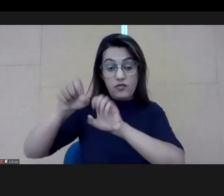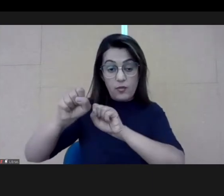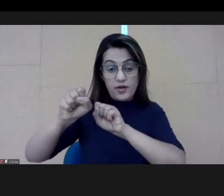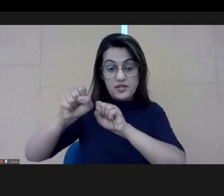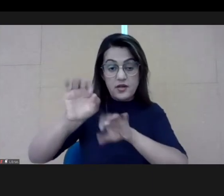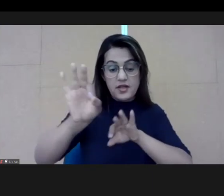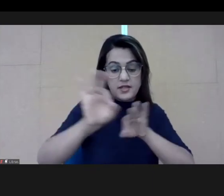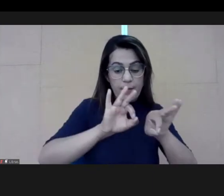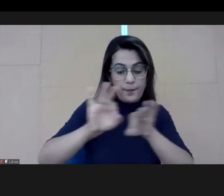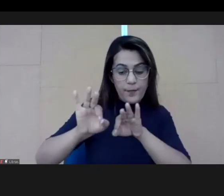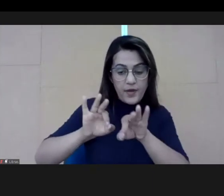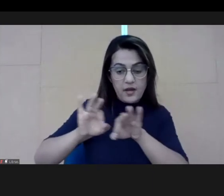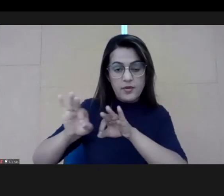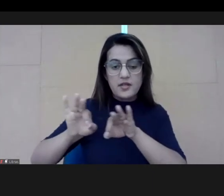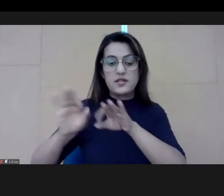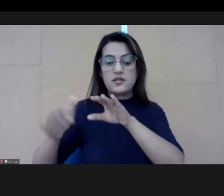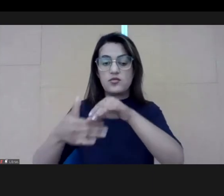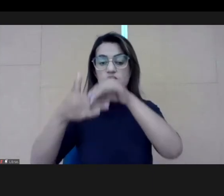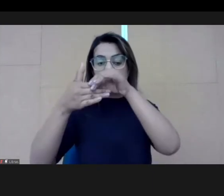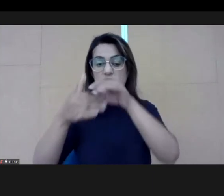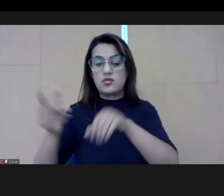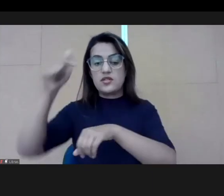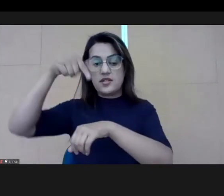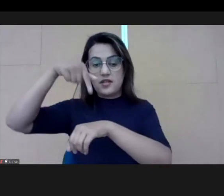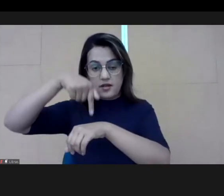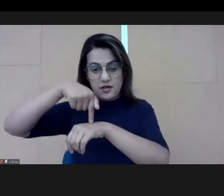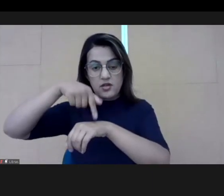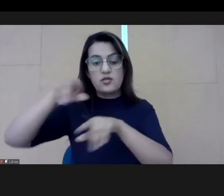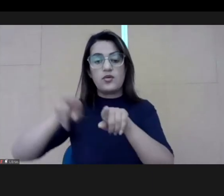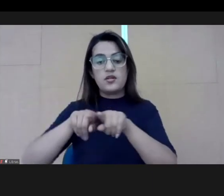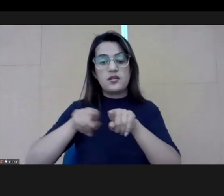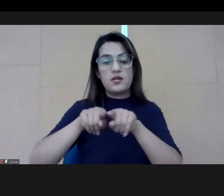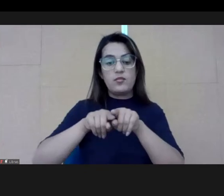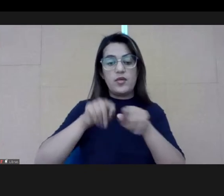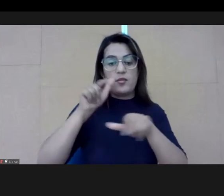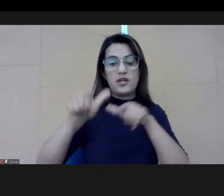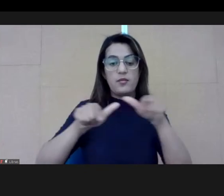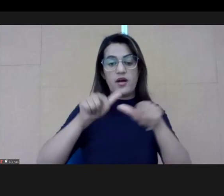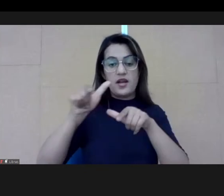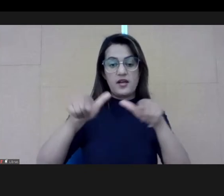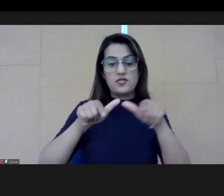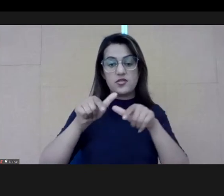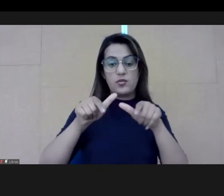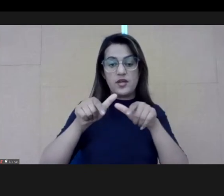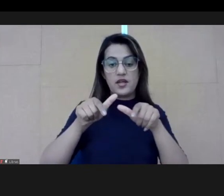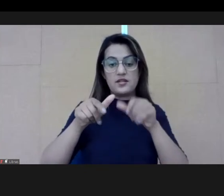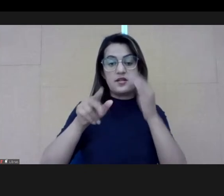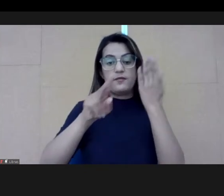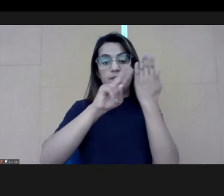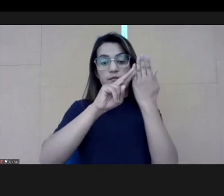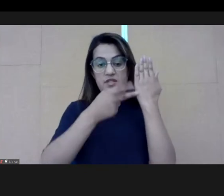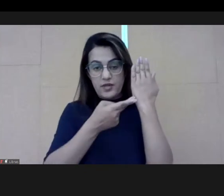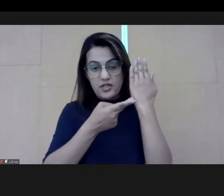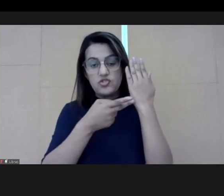in the raising awareness of the leaders to work on this perspective.